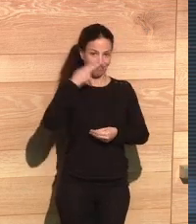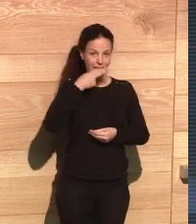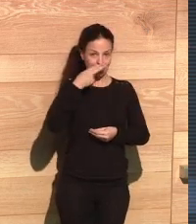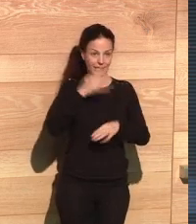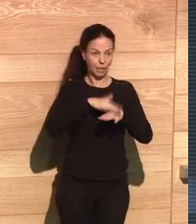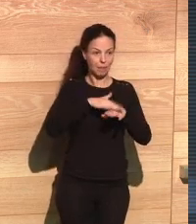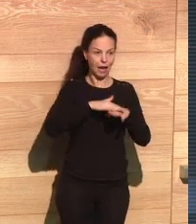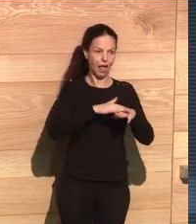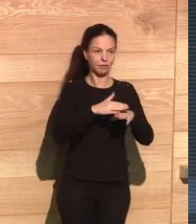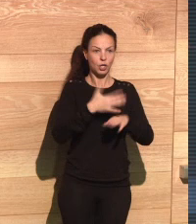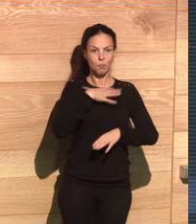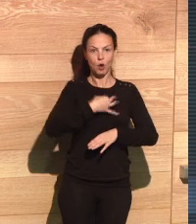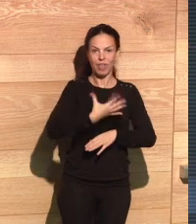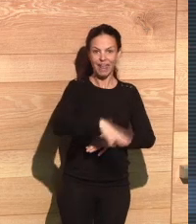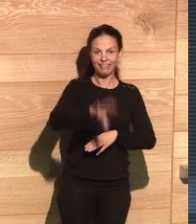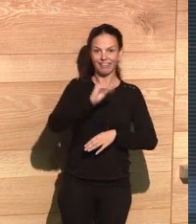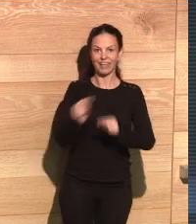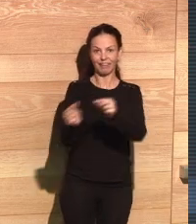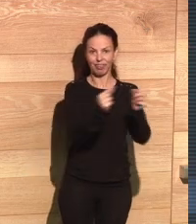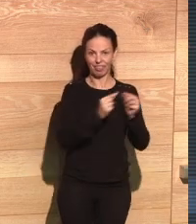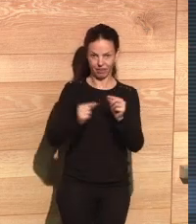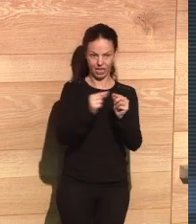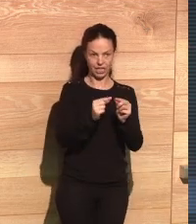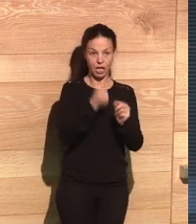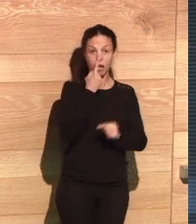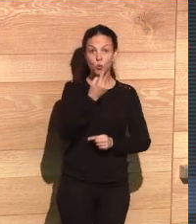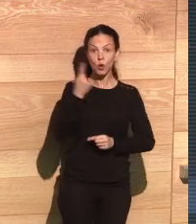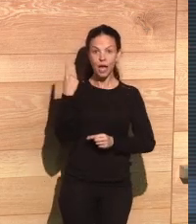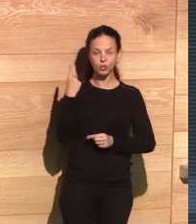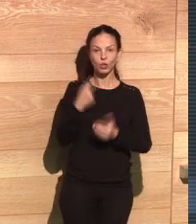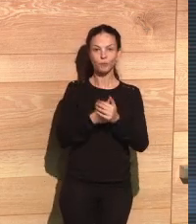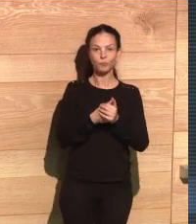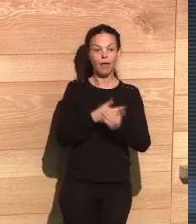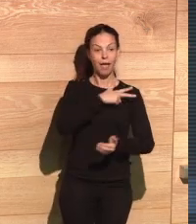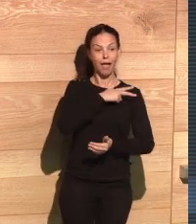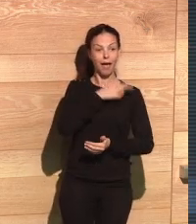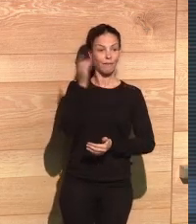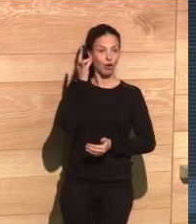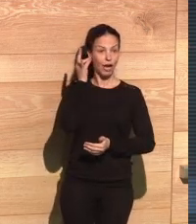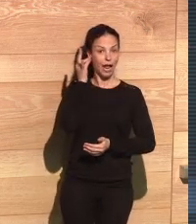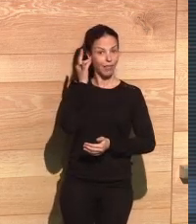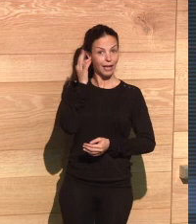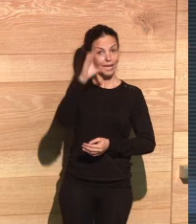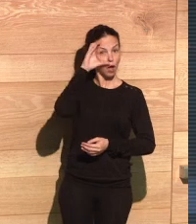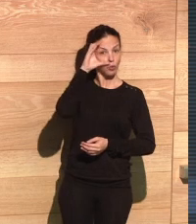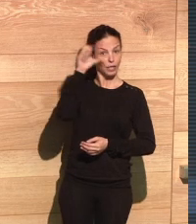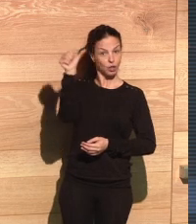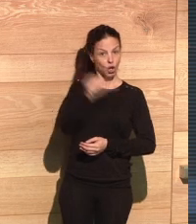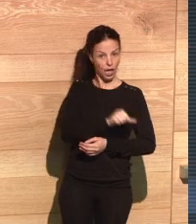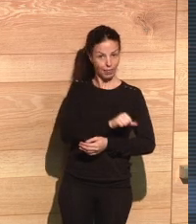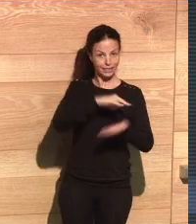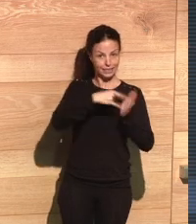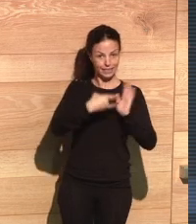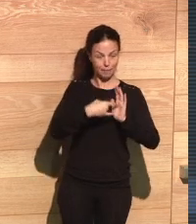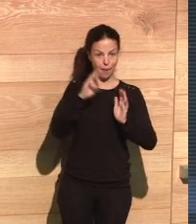is very interesting in order to put this debate into context. One year ago, the lawyer and systems